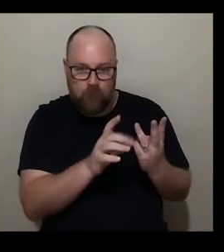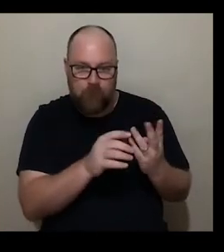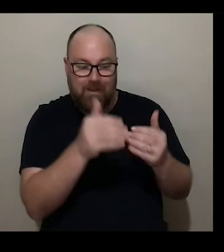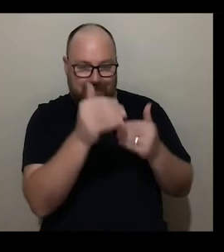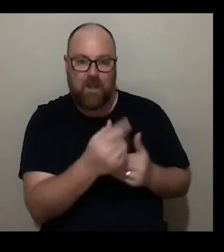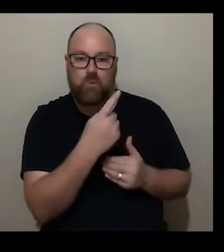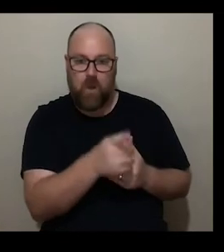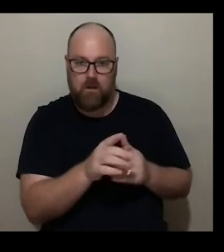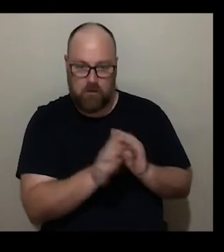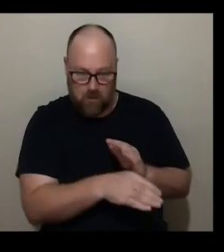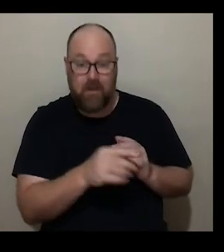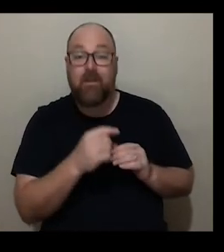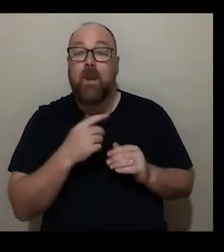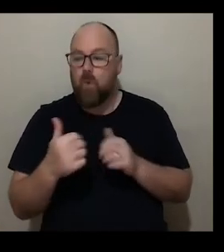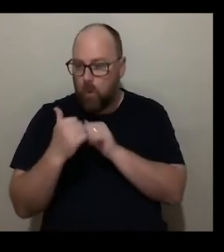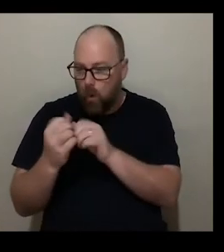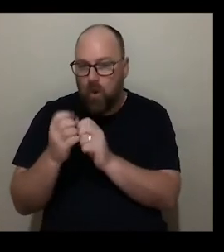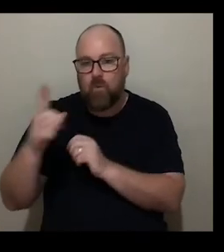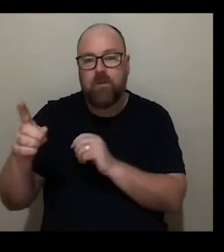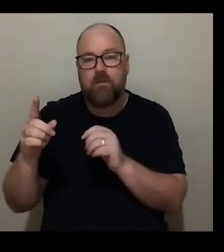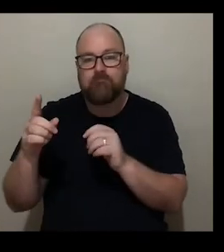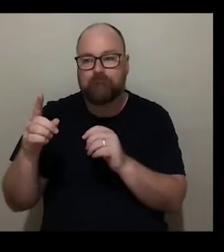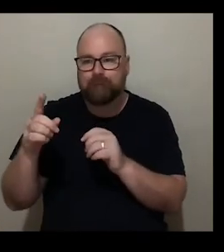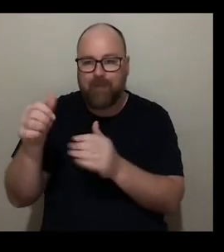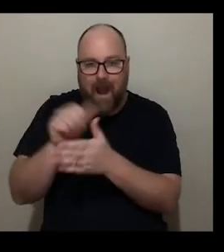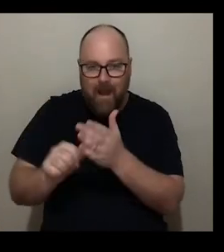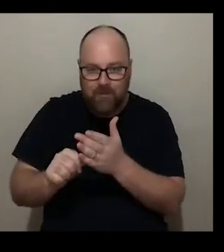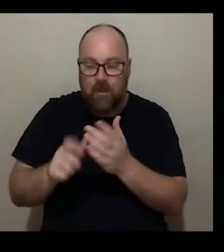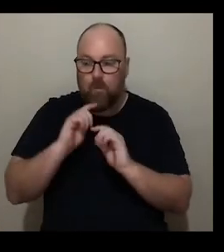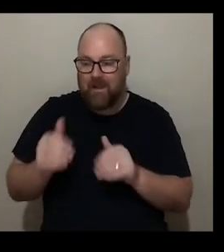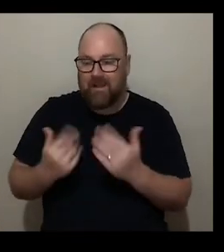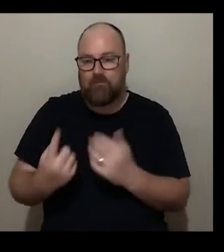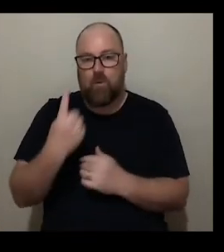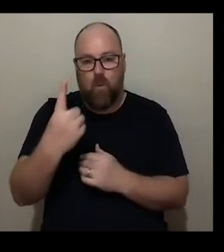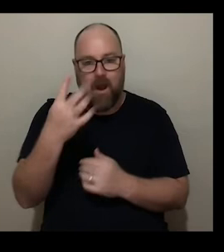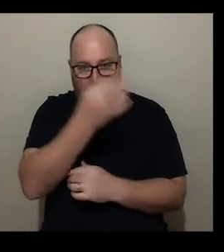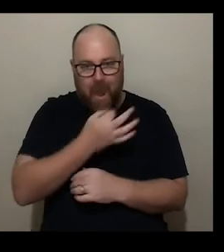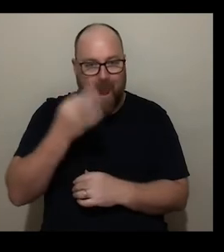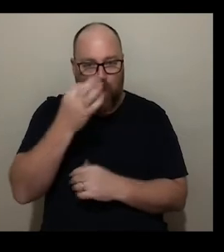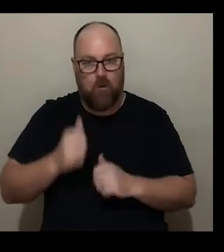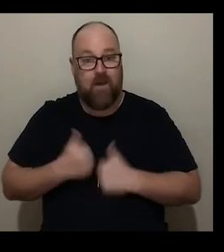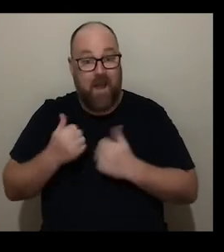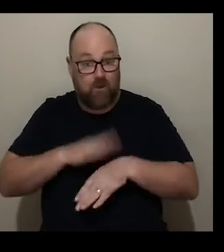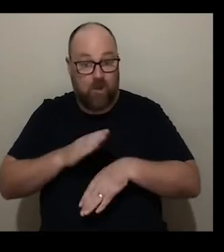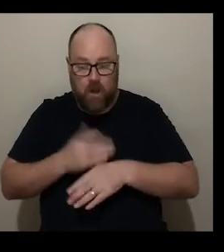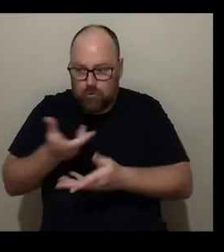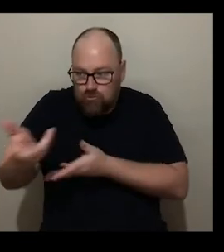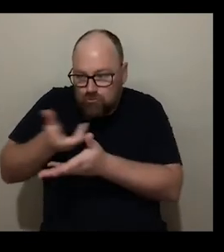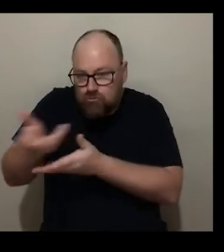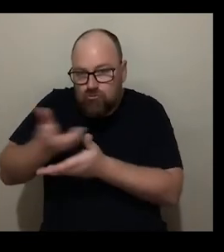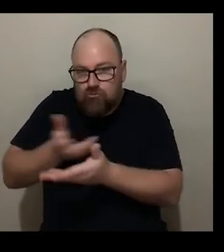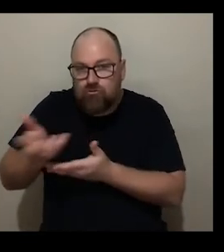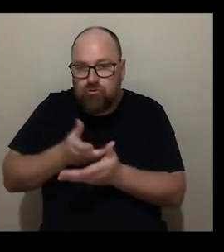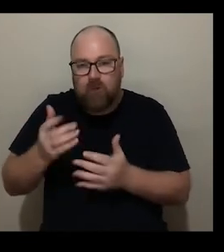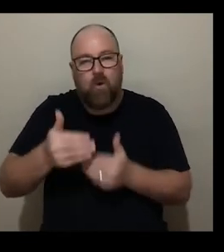on to stage two in order to develop that application so that's where they get an hour of our time unlimited to talk through not the artistic quality of